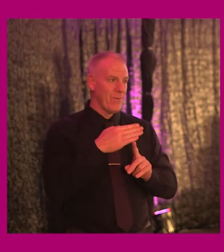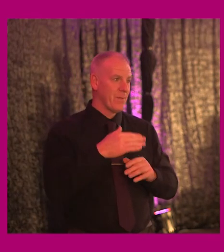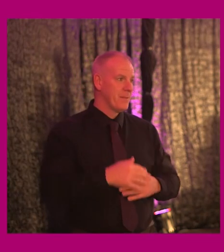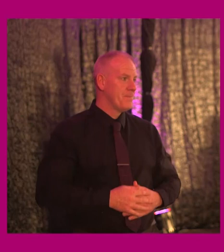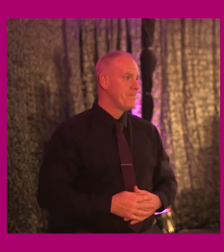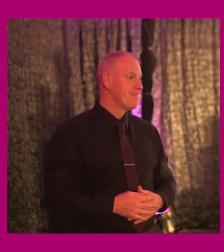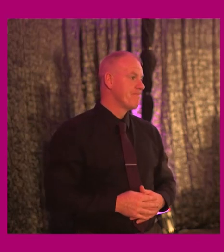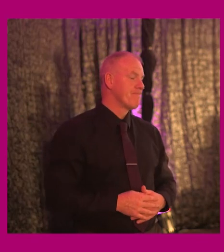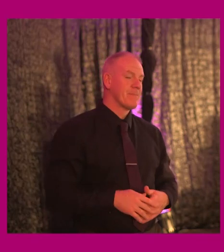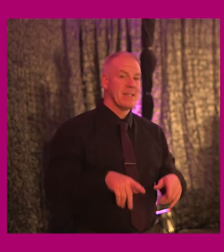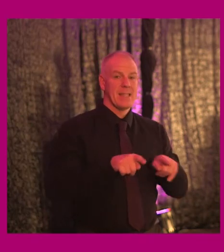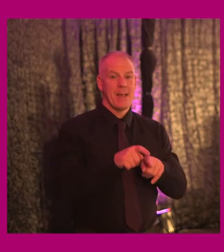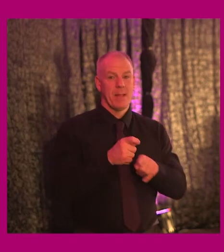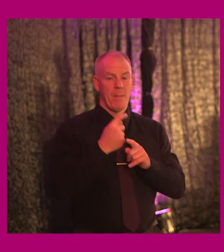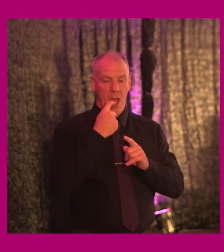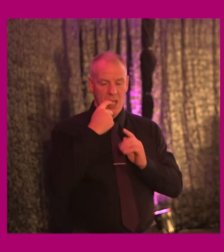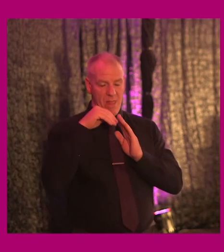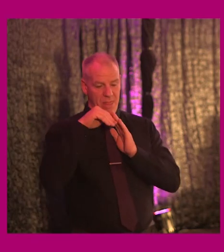In fact, it is getting worse.